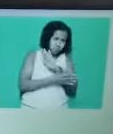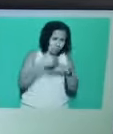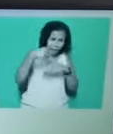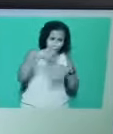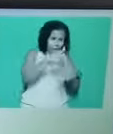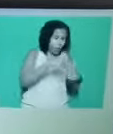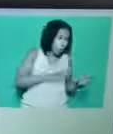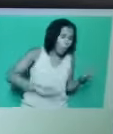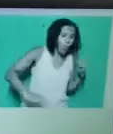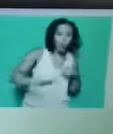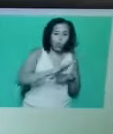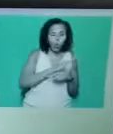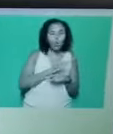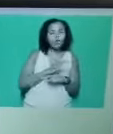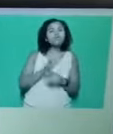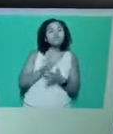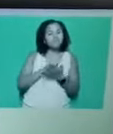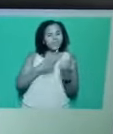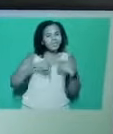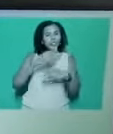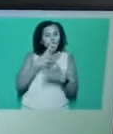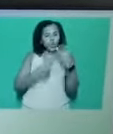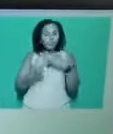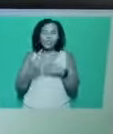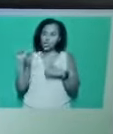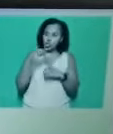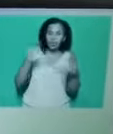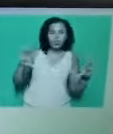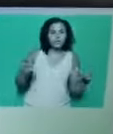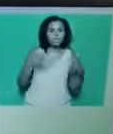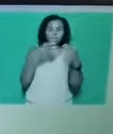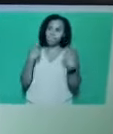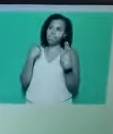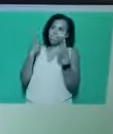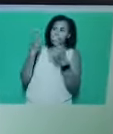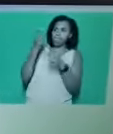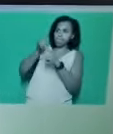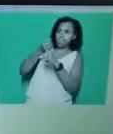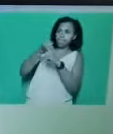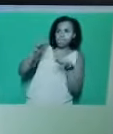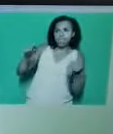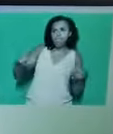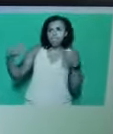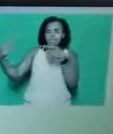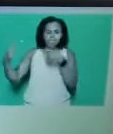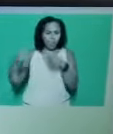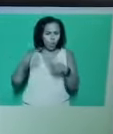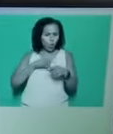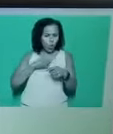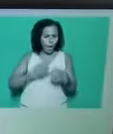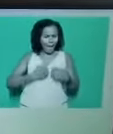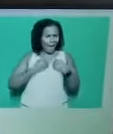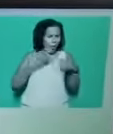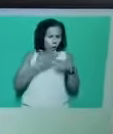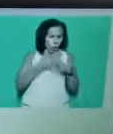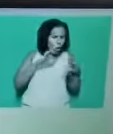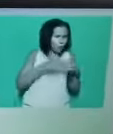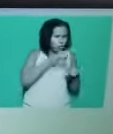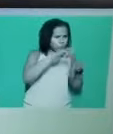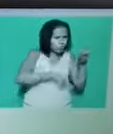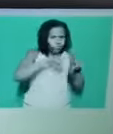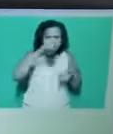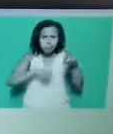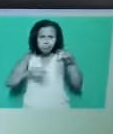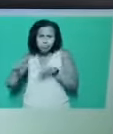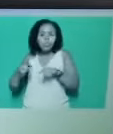play within wider public sector pay policy, both as it impacts members of our diverse service group and in leading the call for unity across